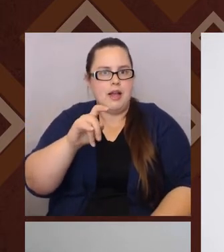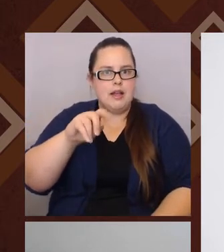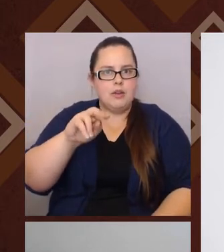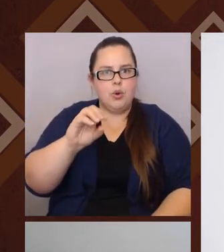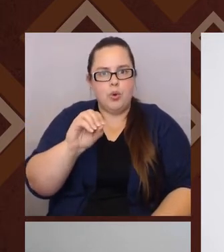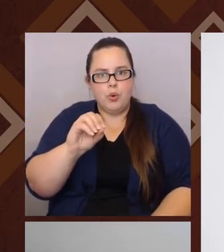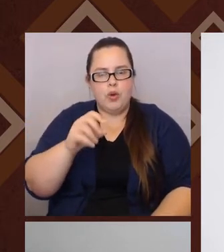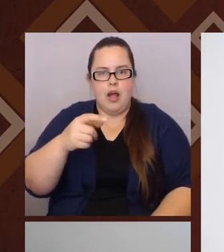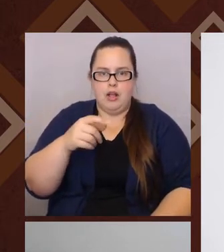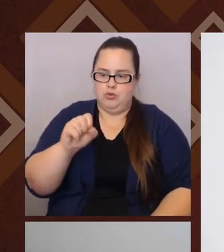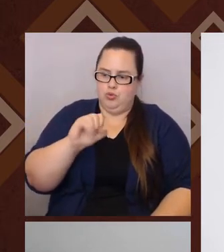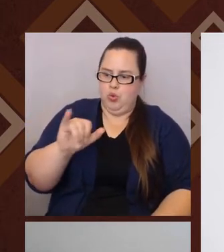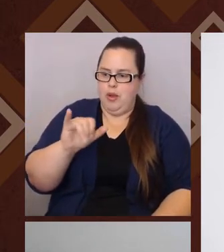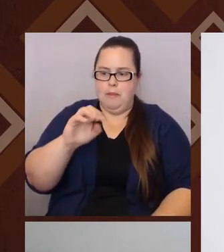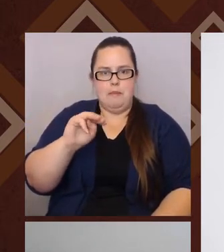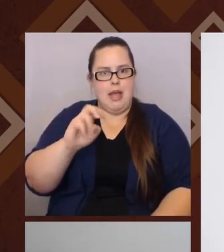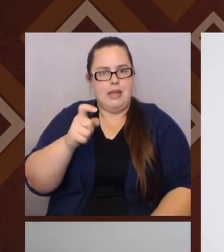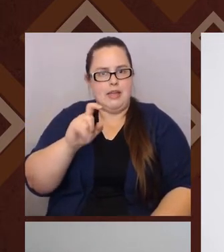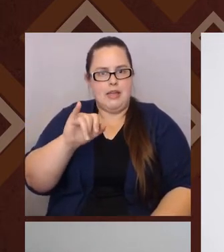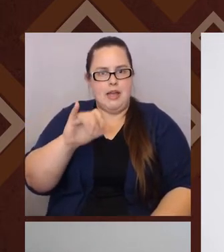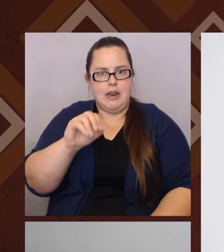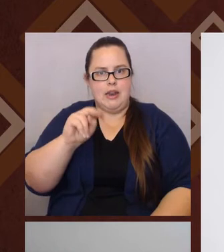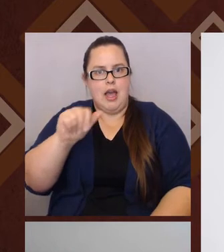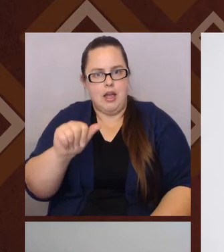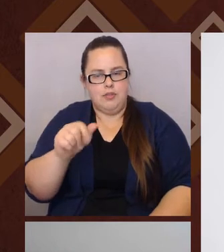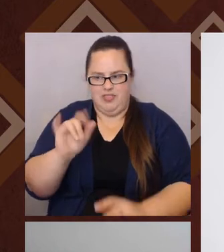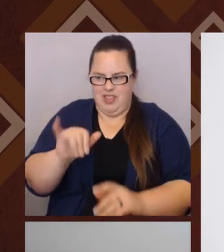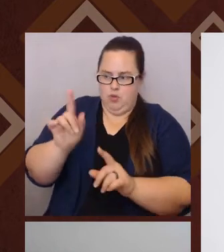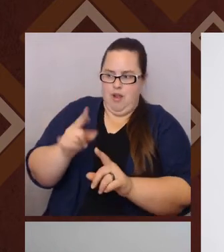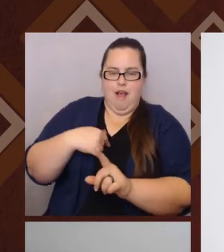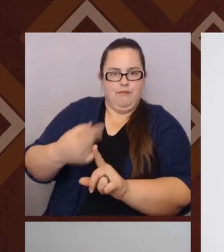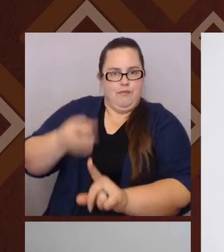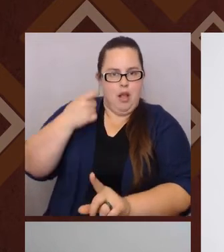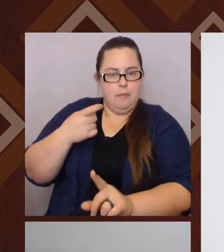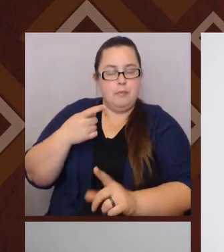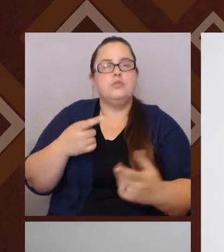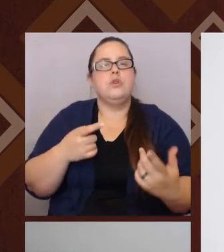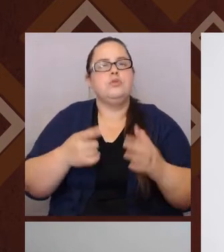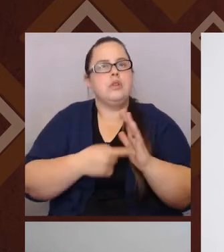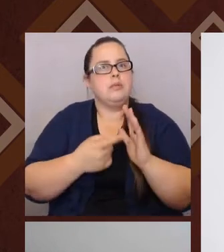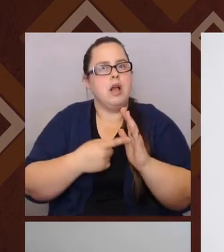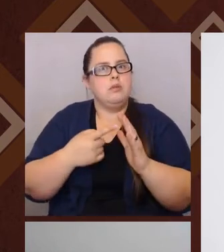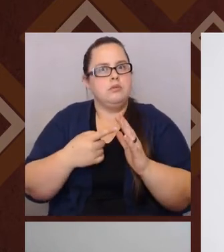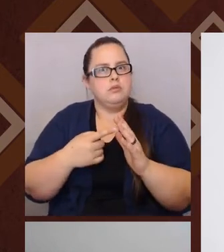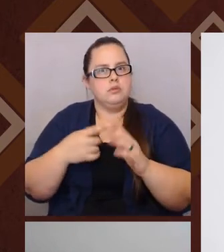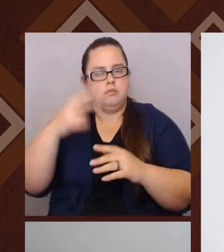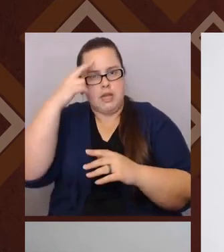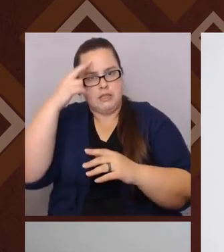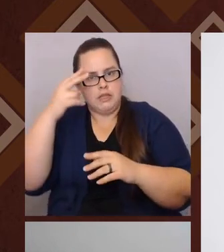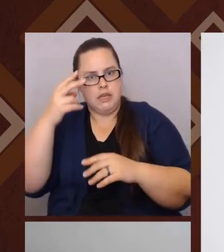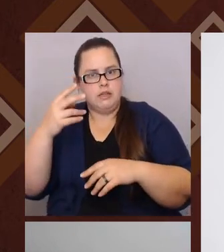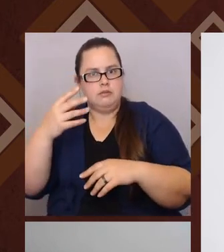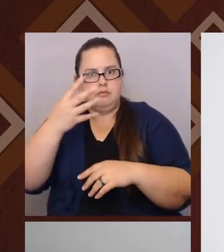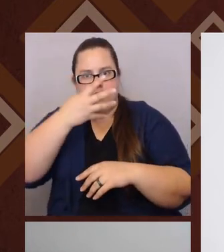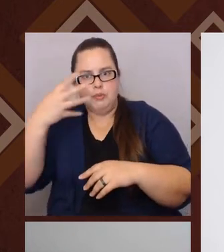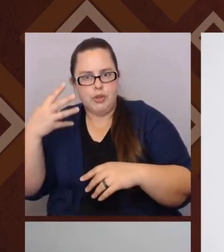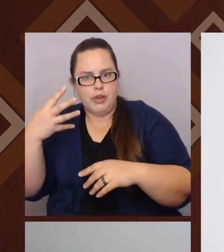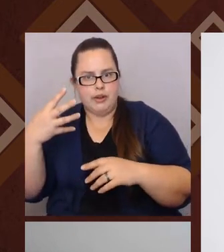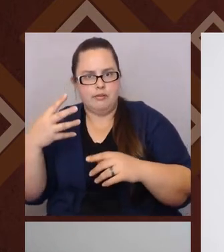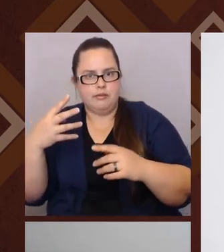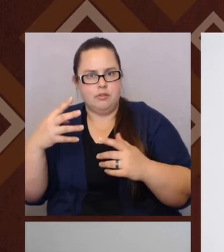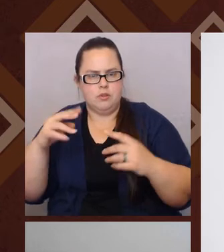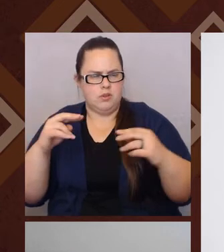That's where I'm from. And, um, and so sometimes you might have this tension between Mexican immigrants saying, no, no, you're, hold on. Who,